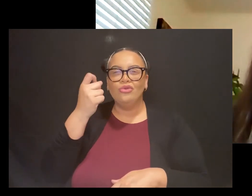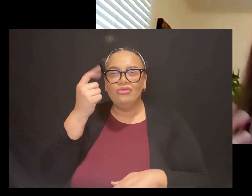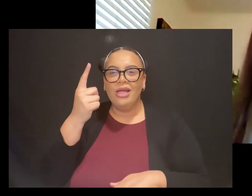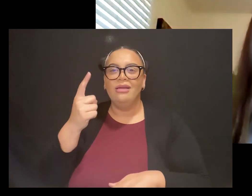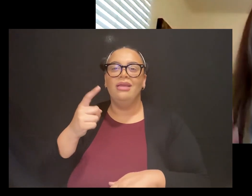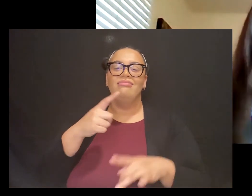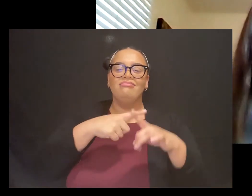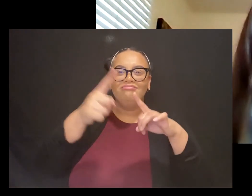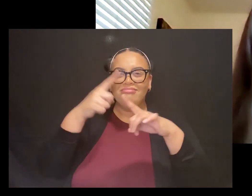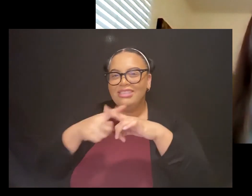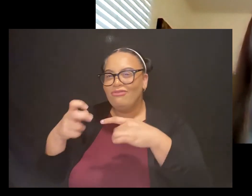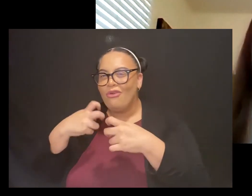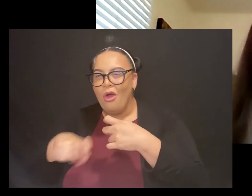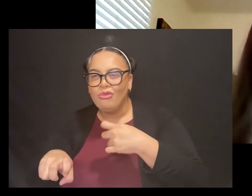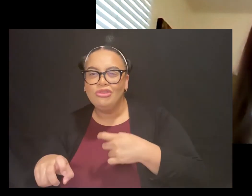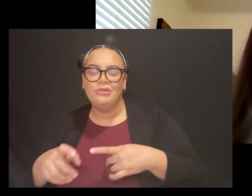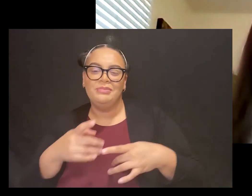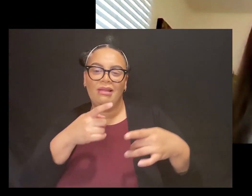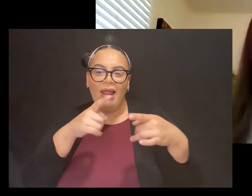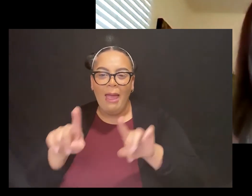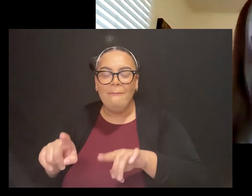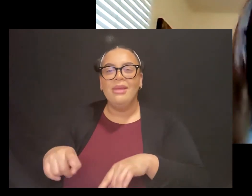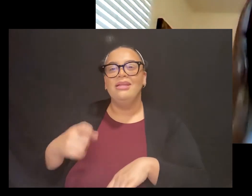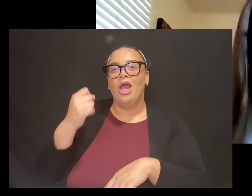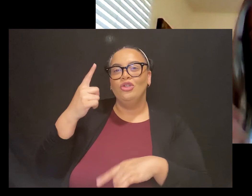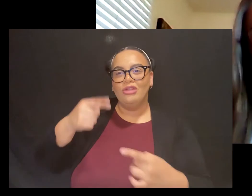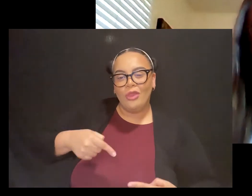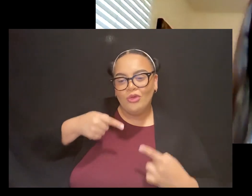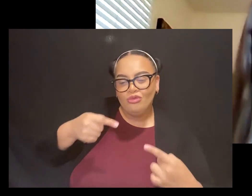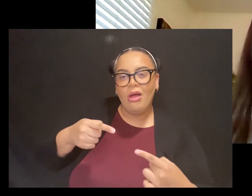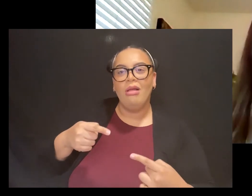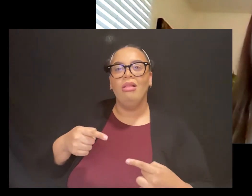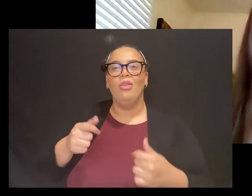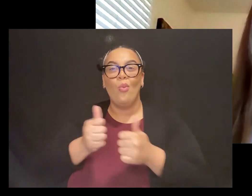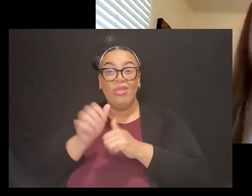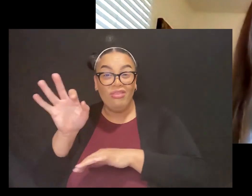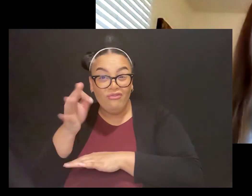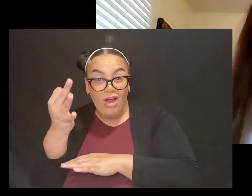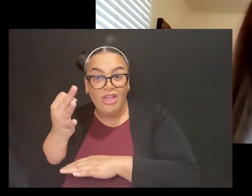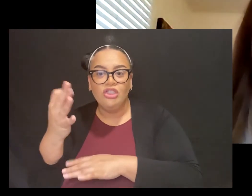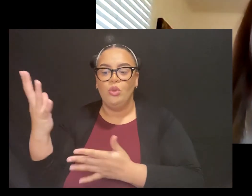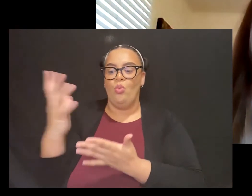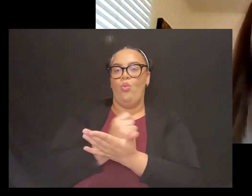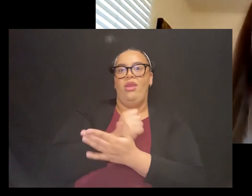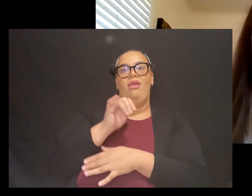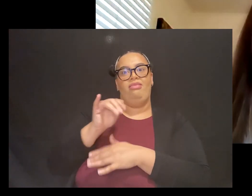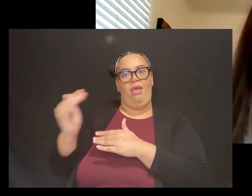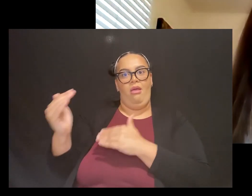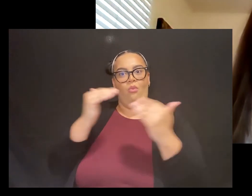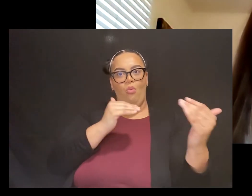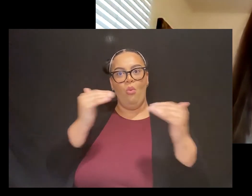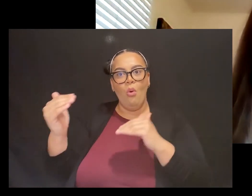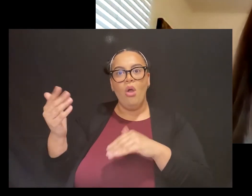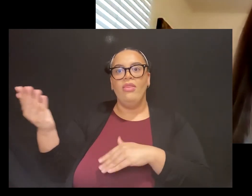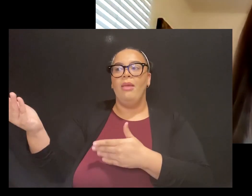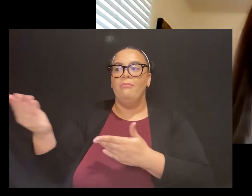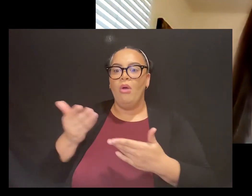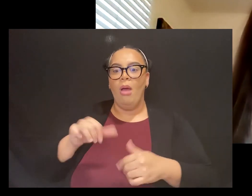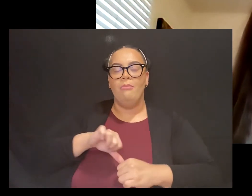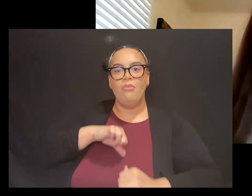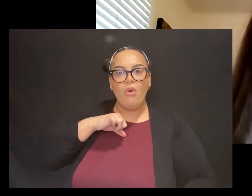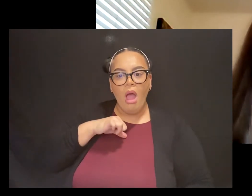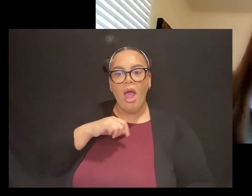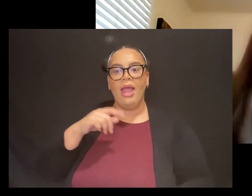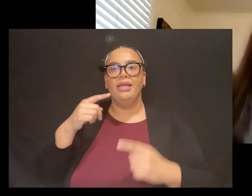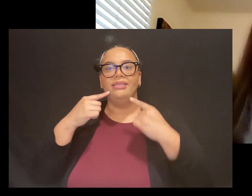struggle against the French and the winning of this battle that's, that brought pride and success to the Mexican people, just understanding that